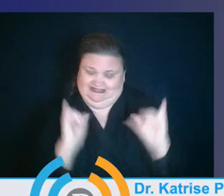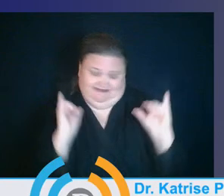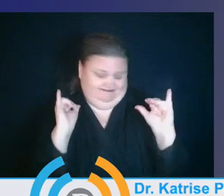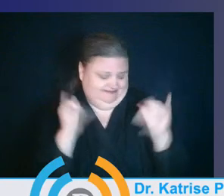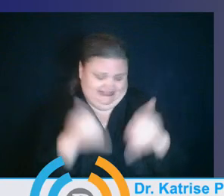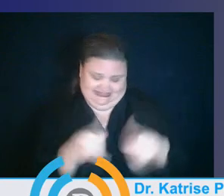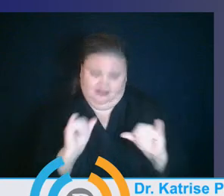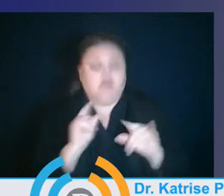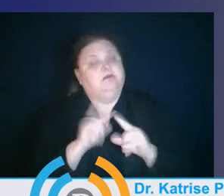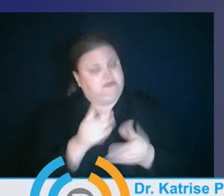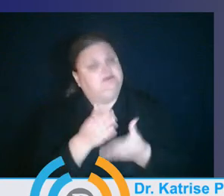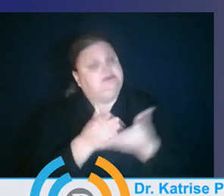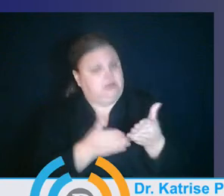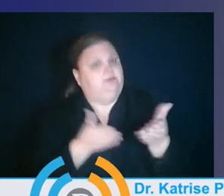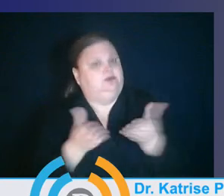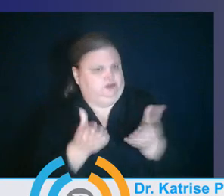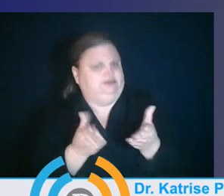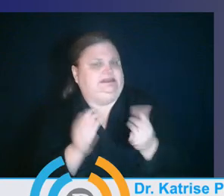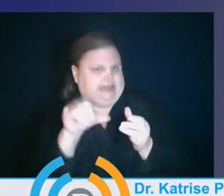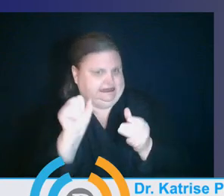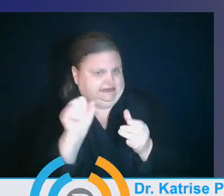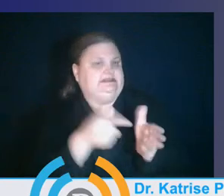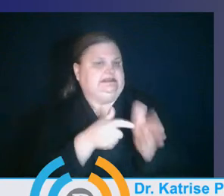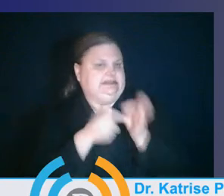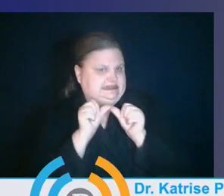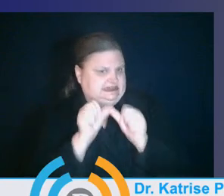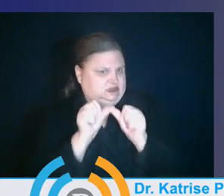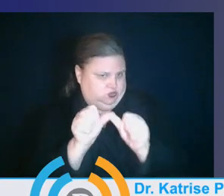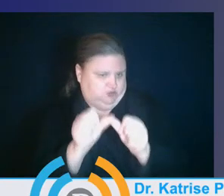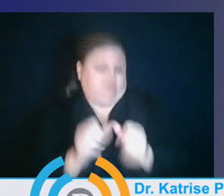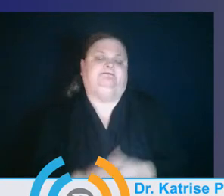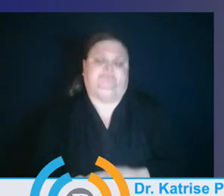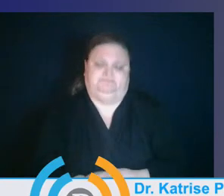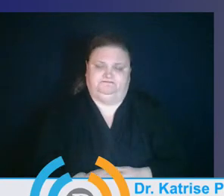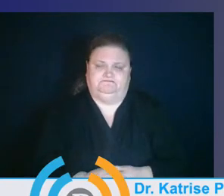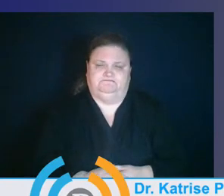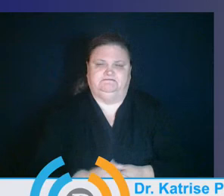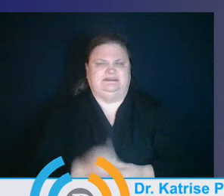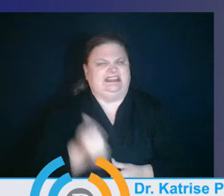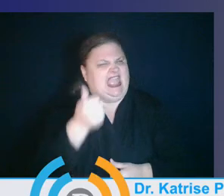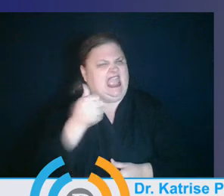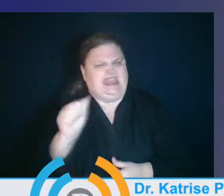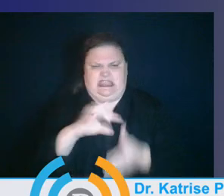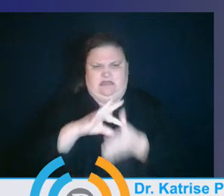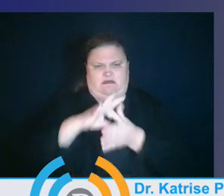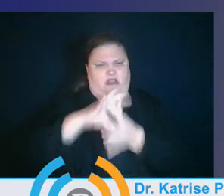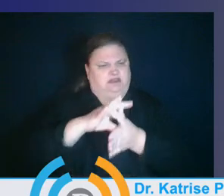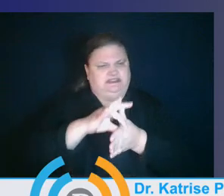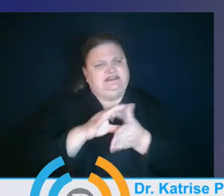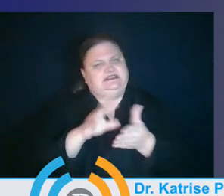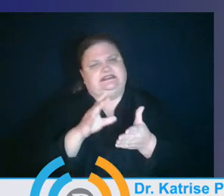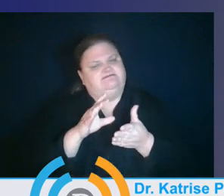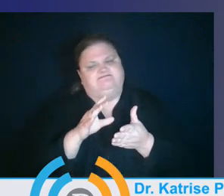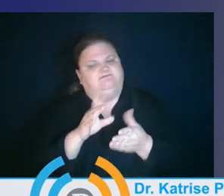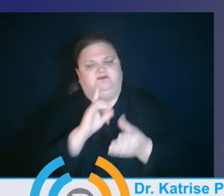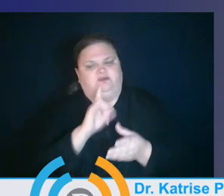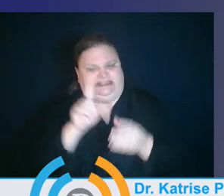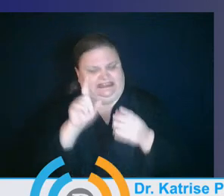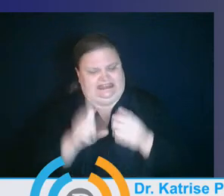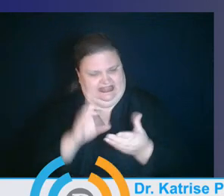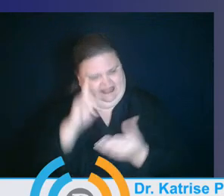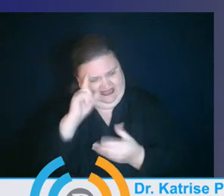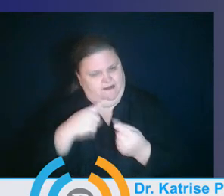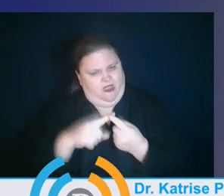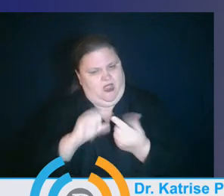services. And to me, that's most important than learning any content area is to ensure that we have, I like to say,